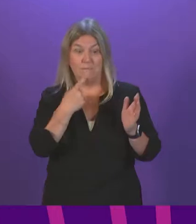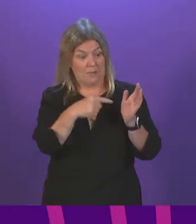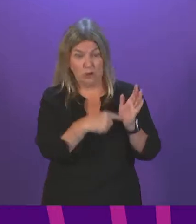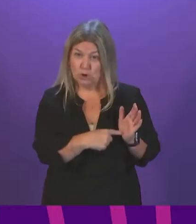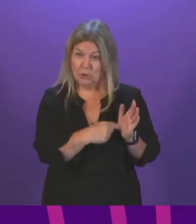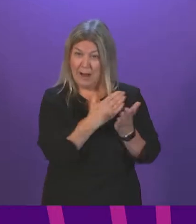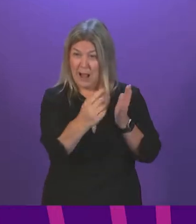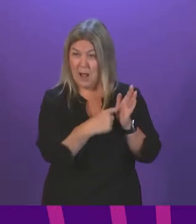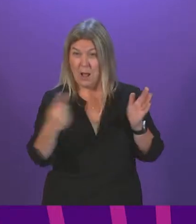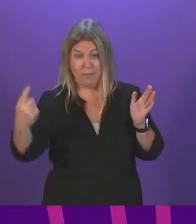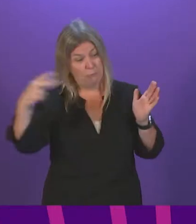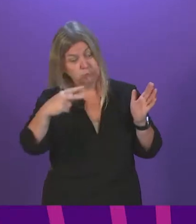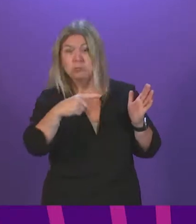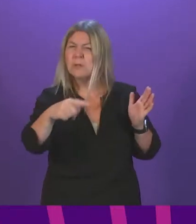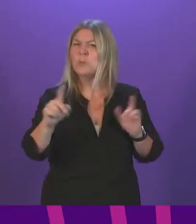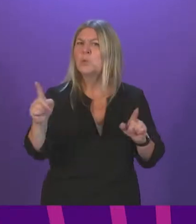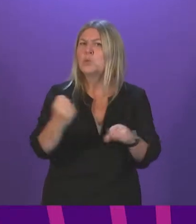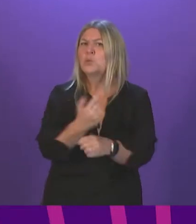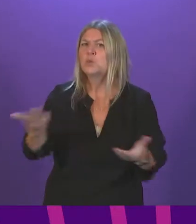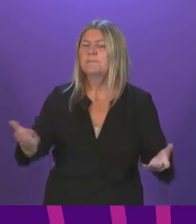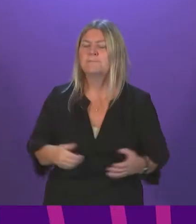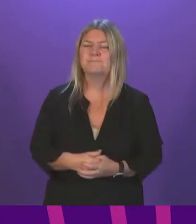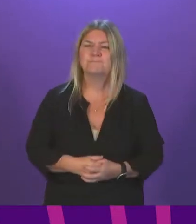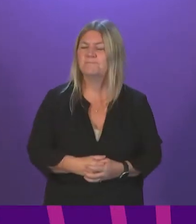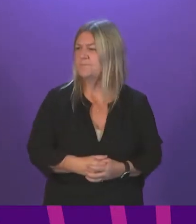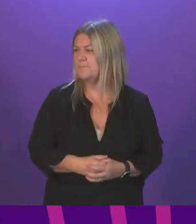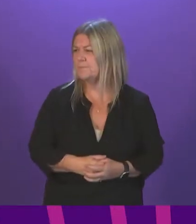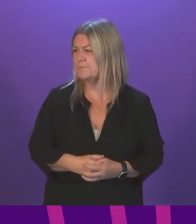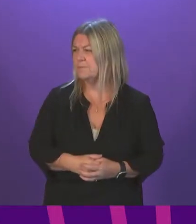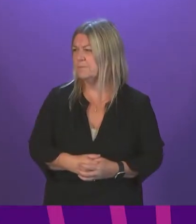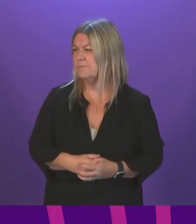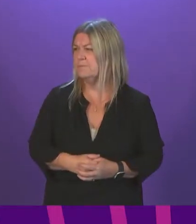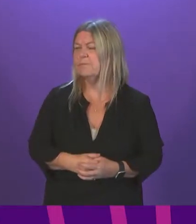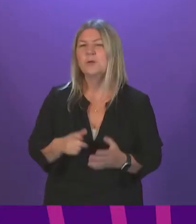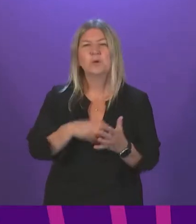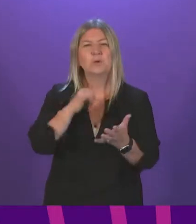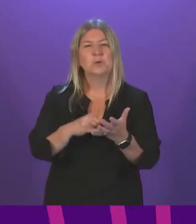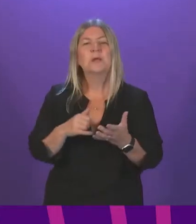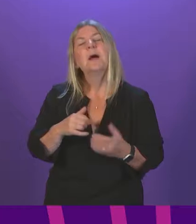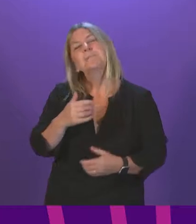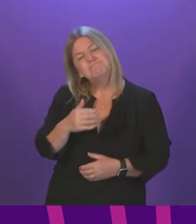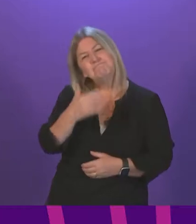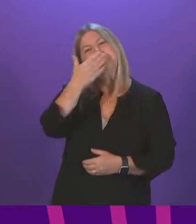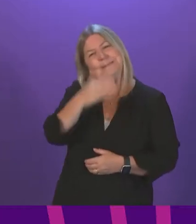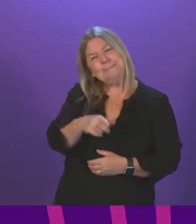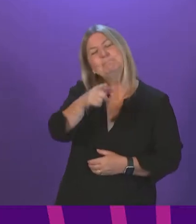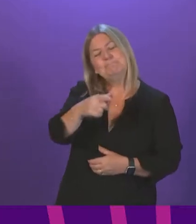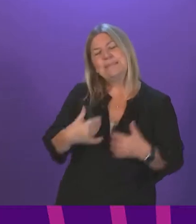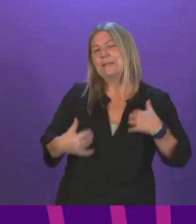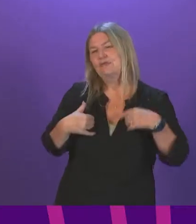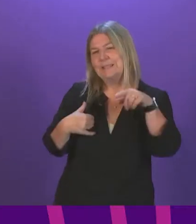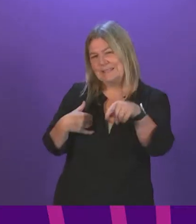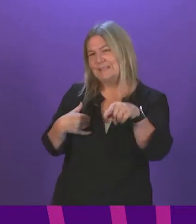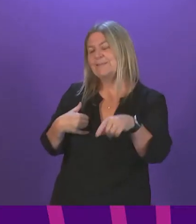Cabinet Secretary? I think it's interesting that Mr. Simpson moved on his question and instead of